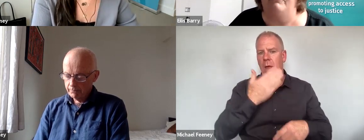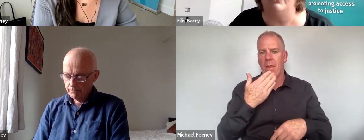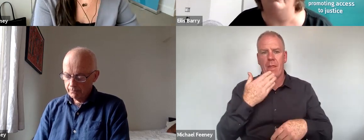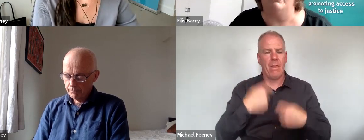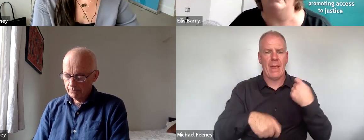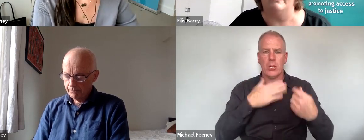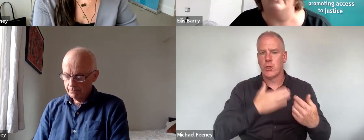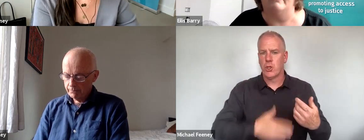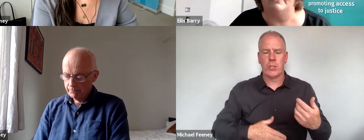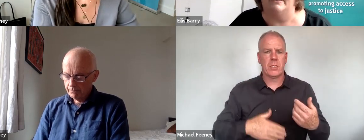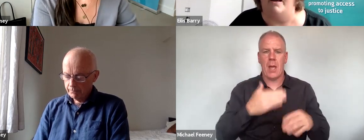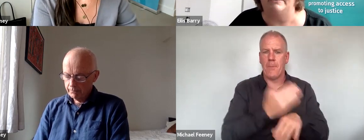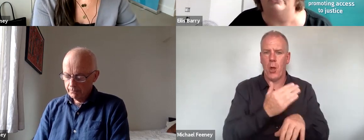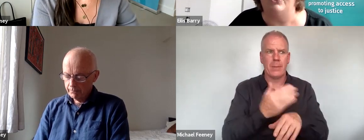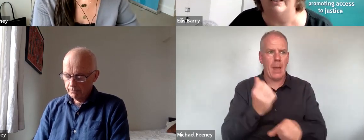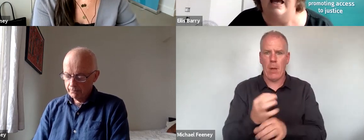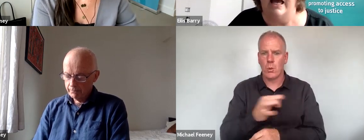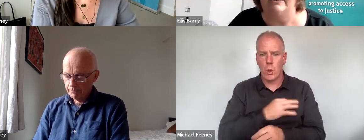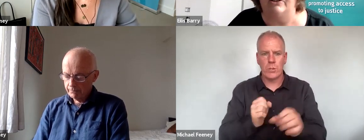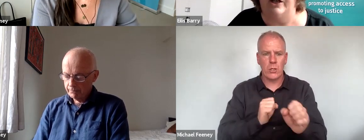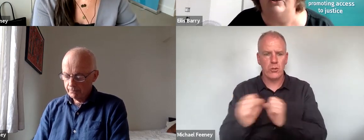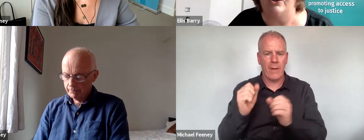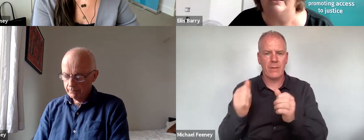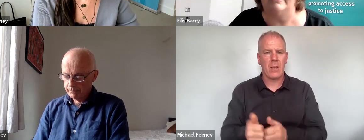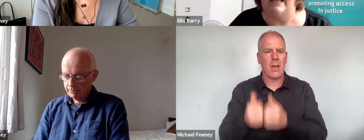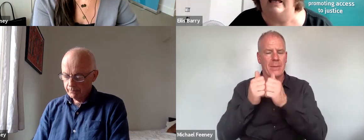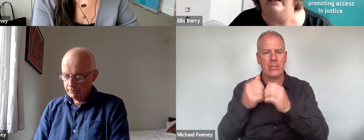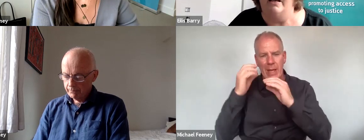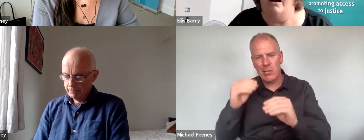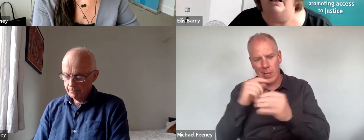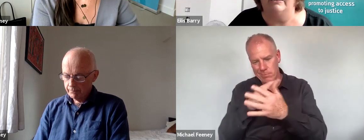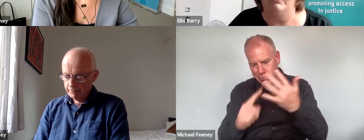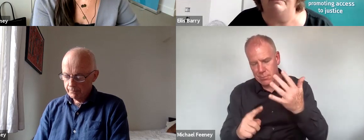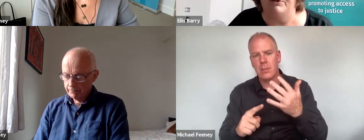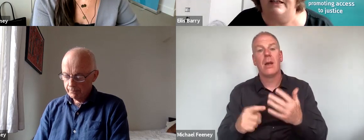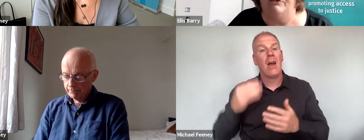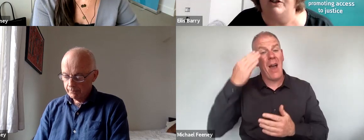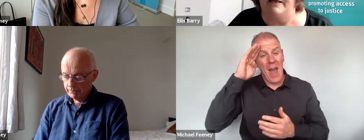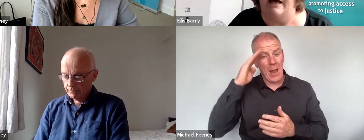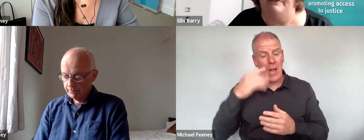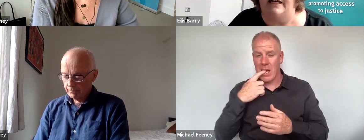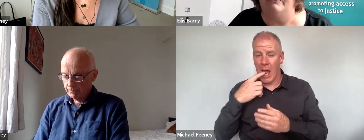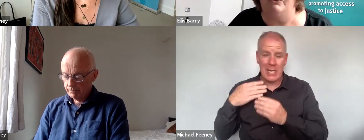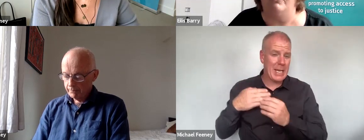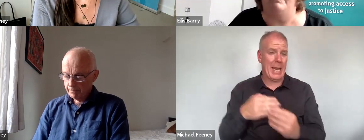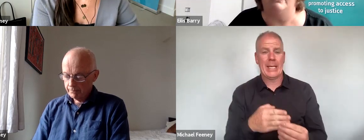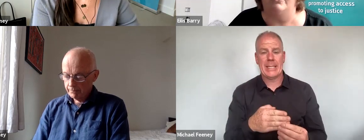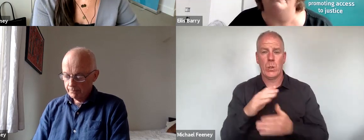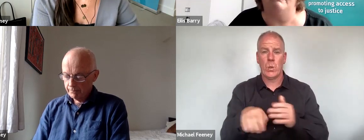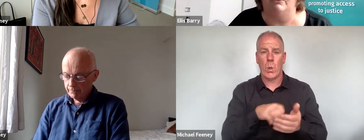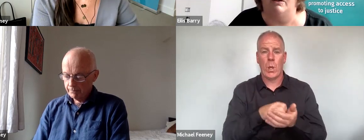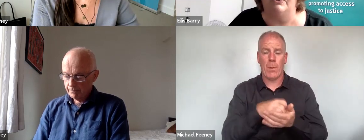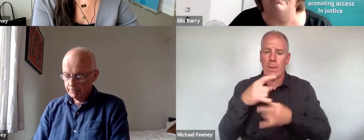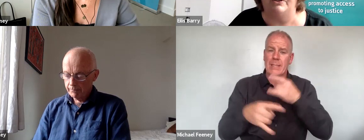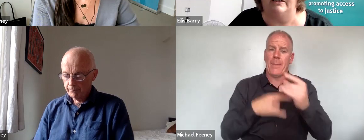to the provision of goods and services, accommodation, and education, and again, Ireland was perceived to be at the head of Europe in